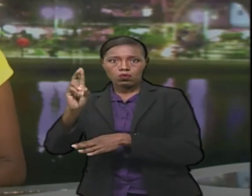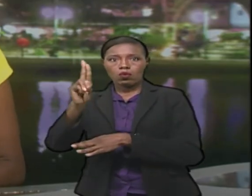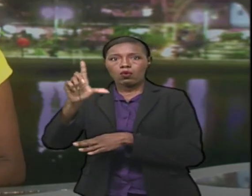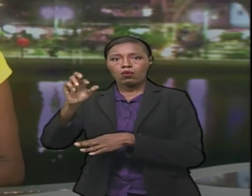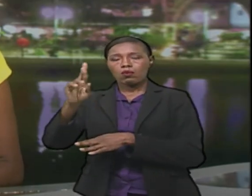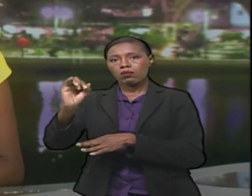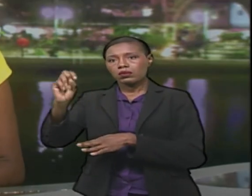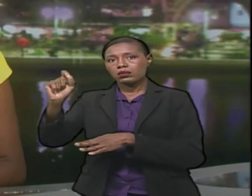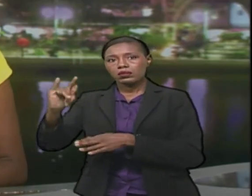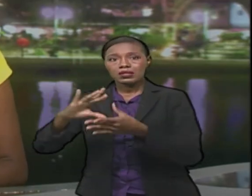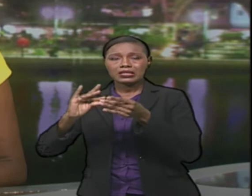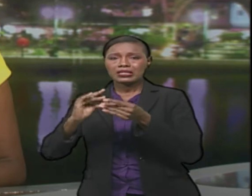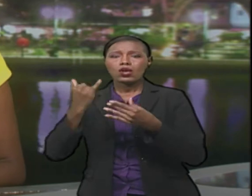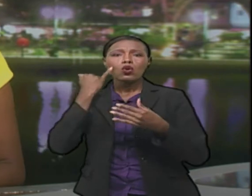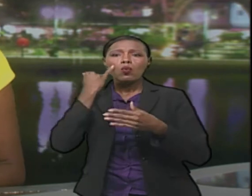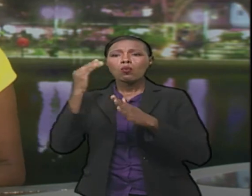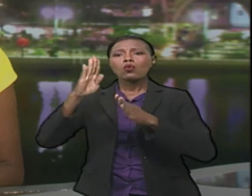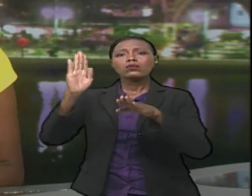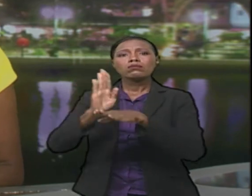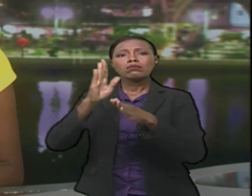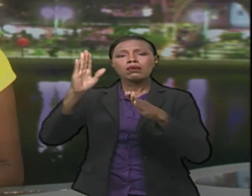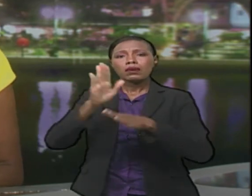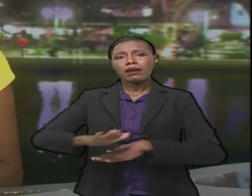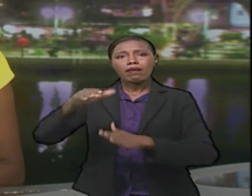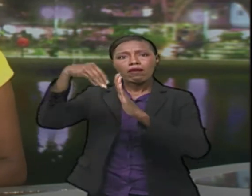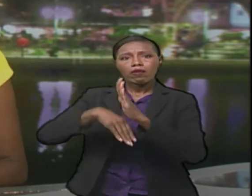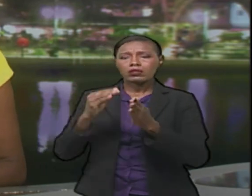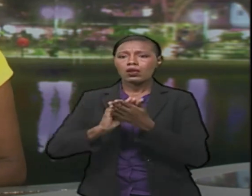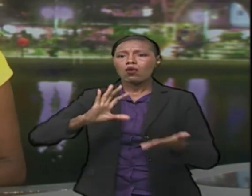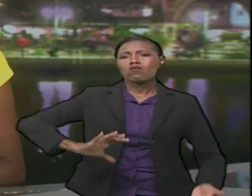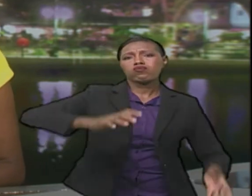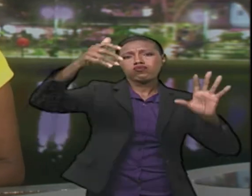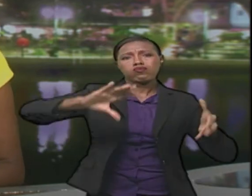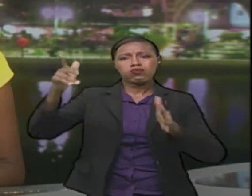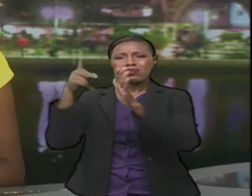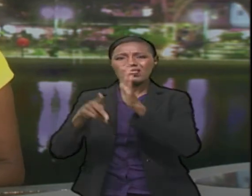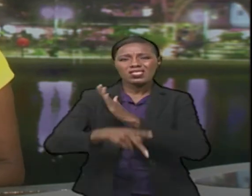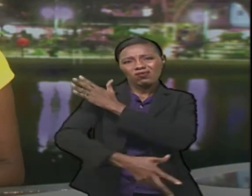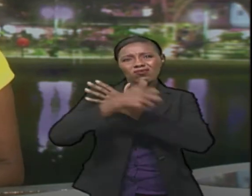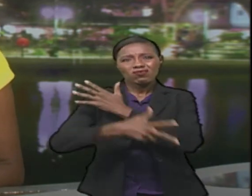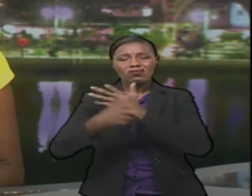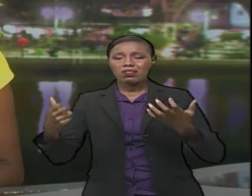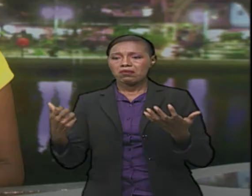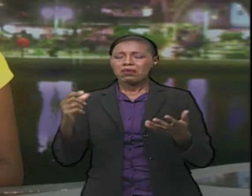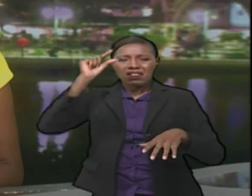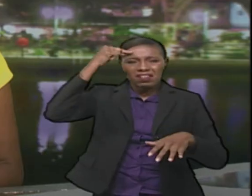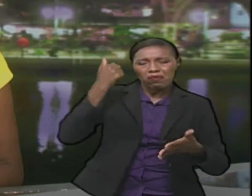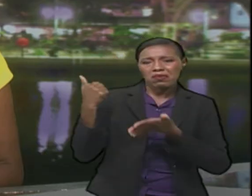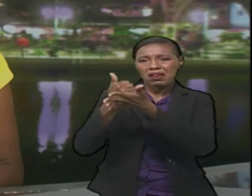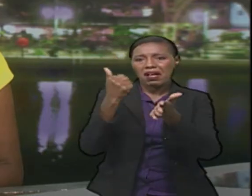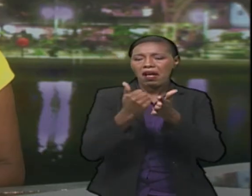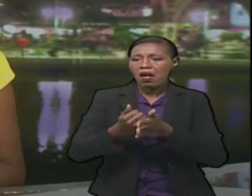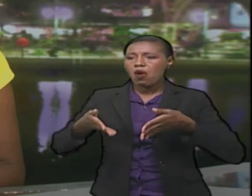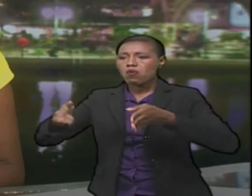characteristics of a failed state include widespread corruption and crime, the inability of a government to provide public services,